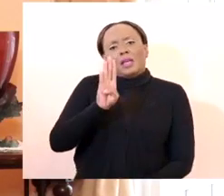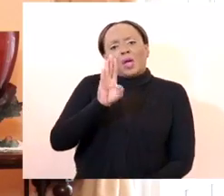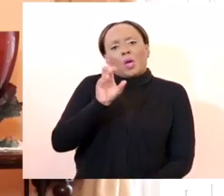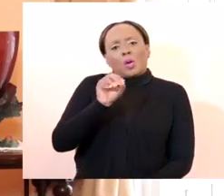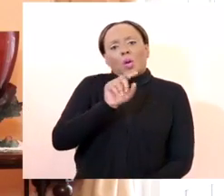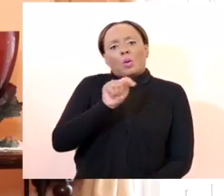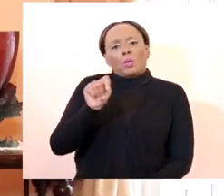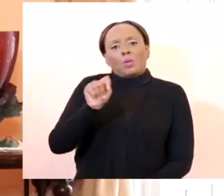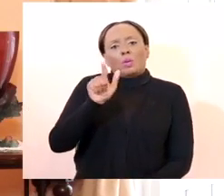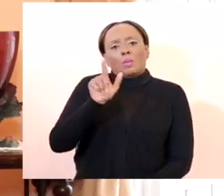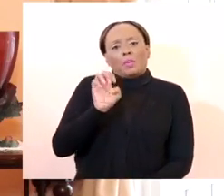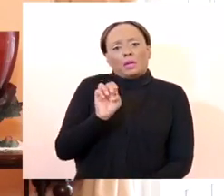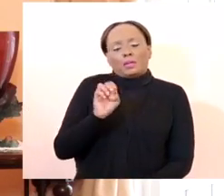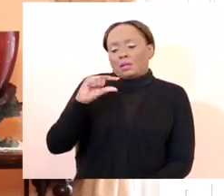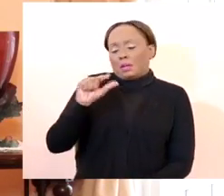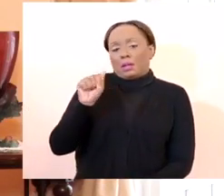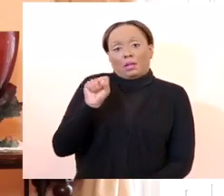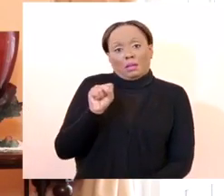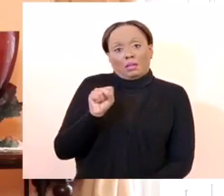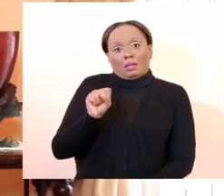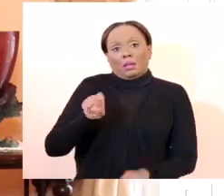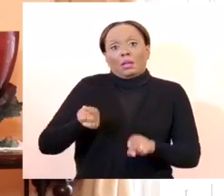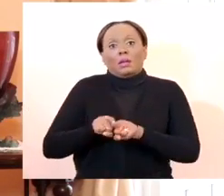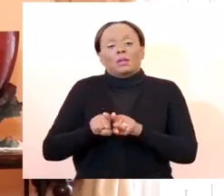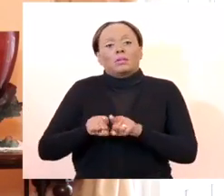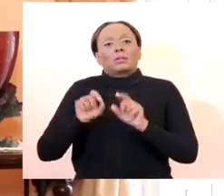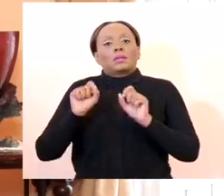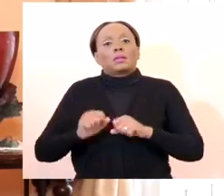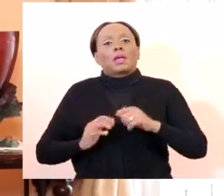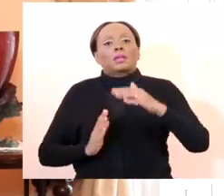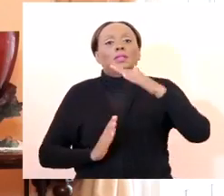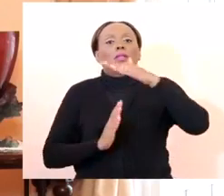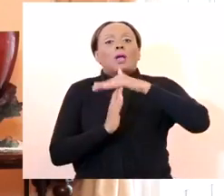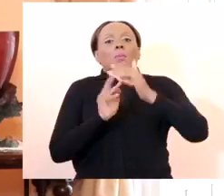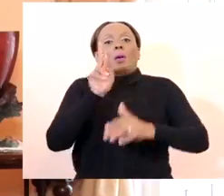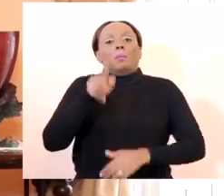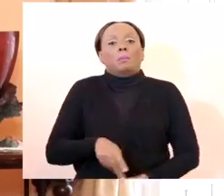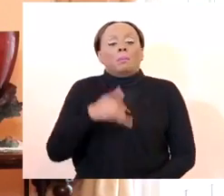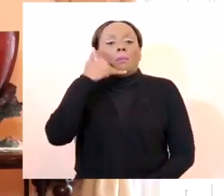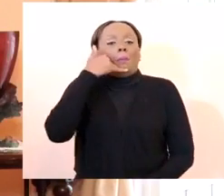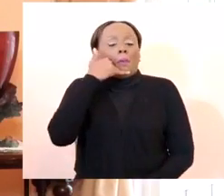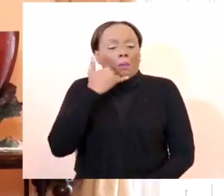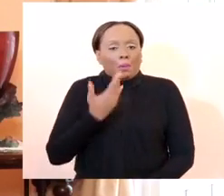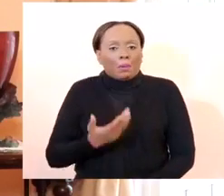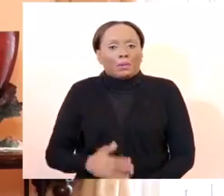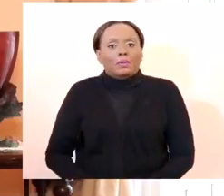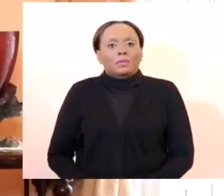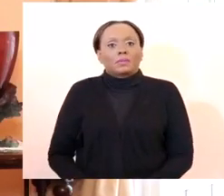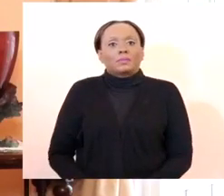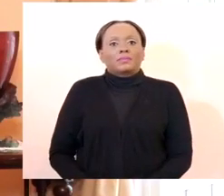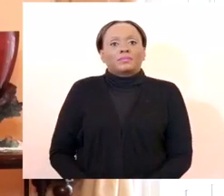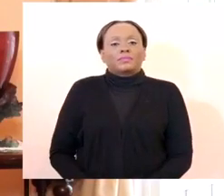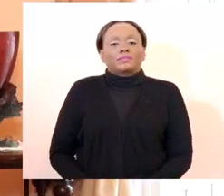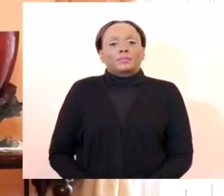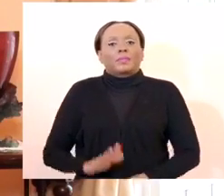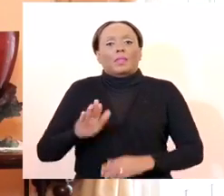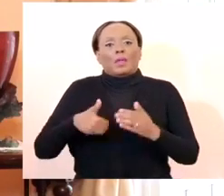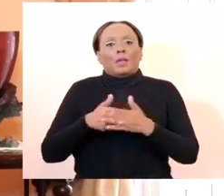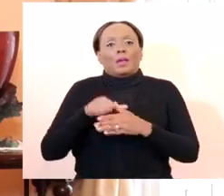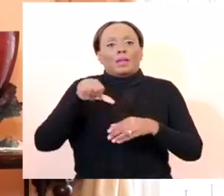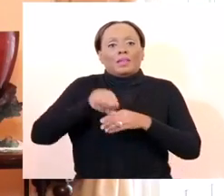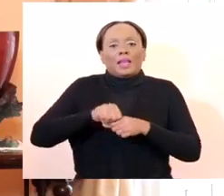And we'll also be able to engage in the sale of topics of mobile phones and pharmaceuticals. Every gas station has